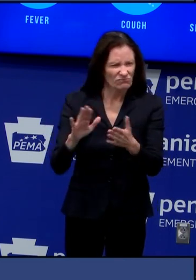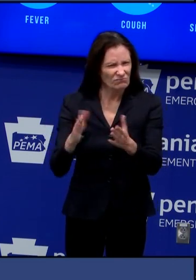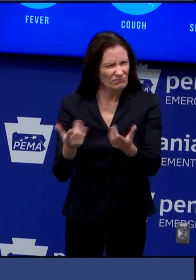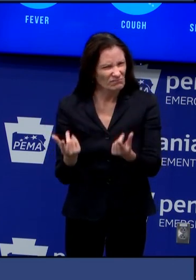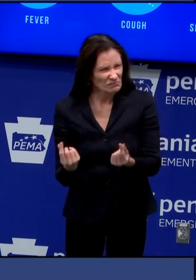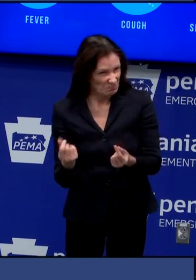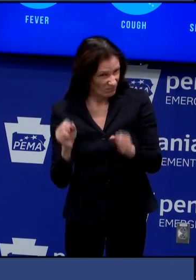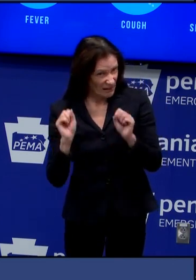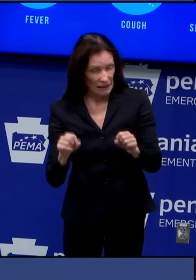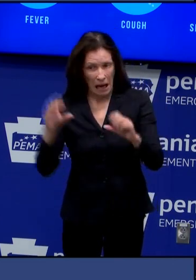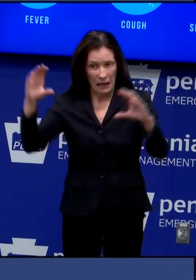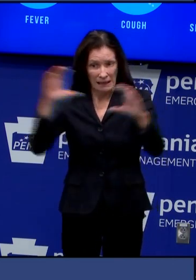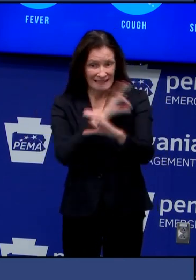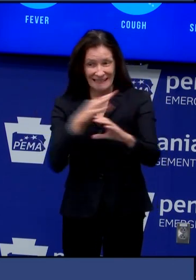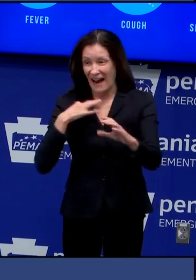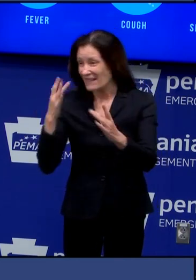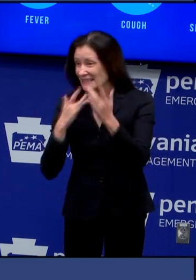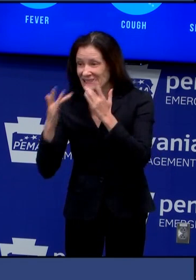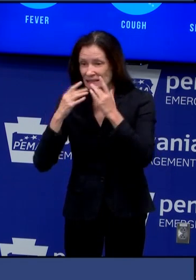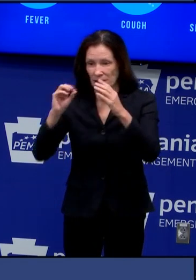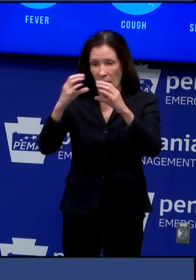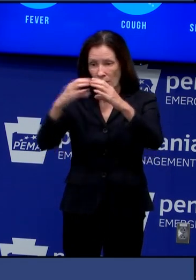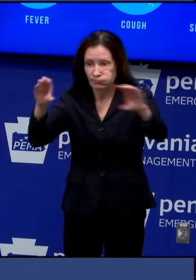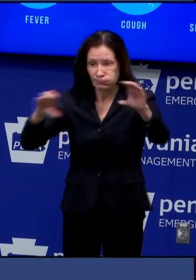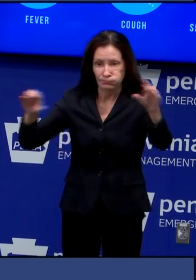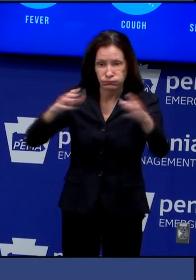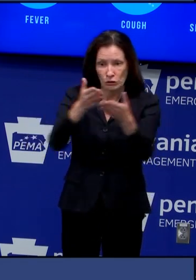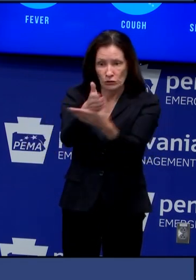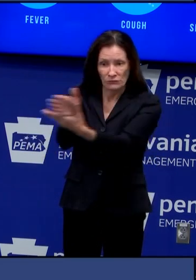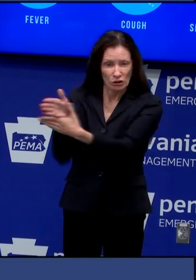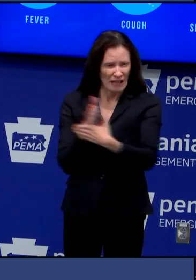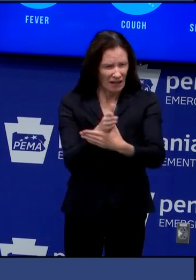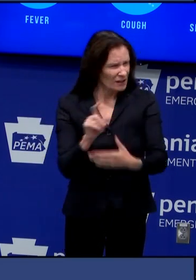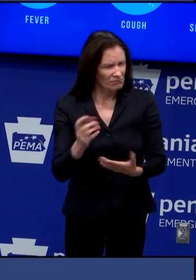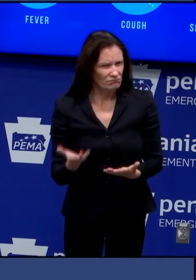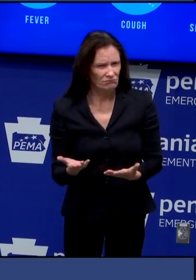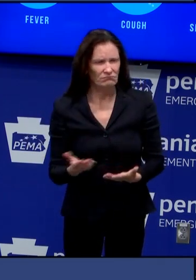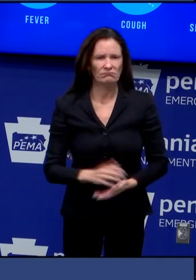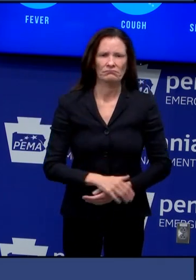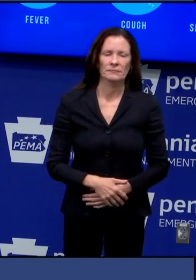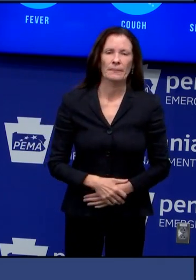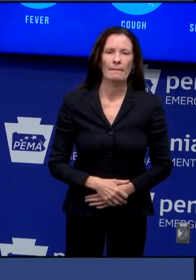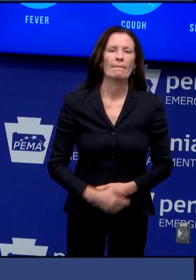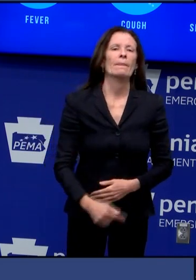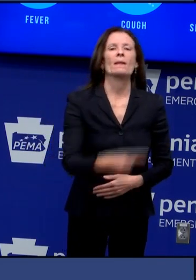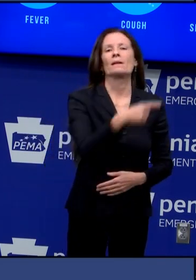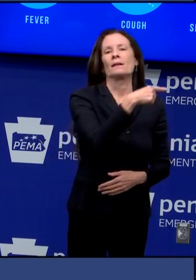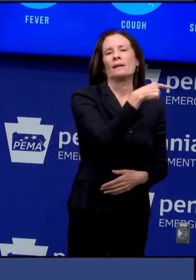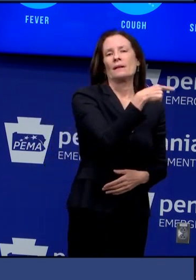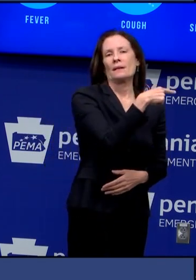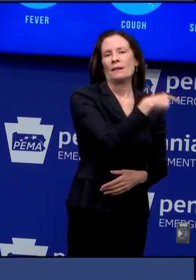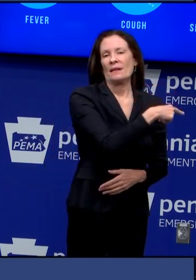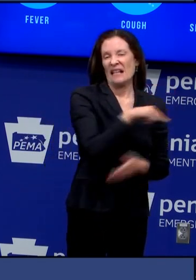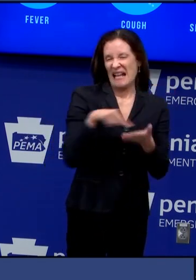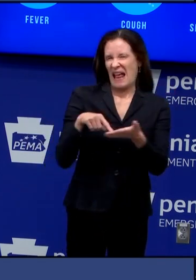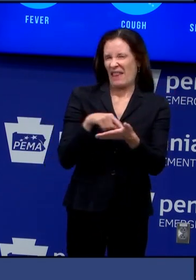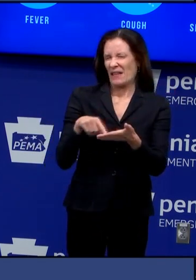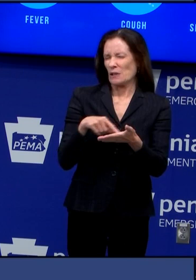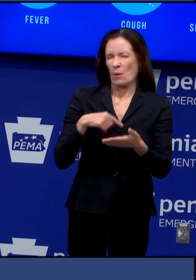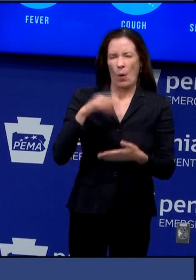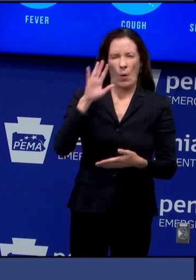so we are finalizing the details of the answer to that question and we'll be issuing that to the counties this week